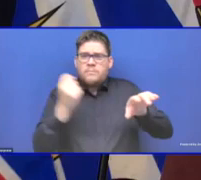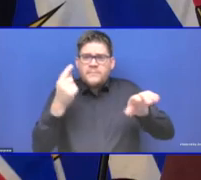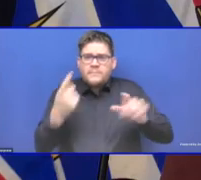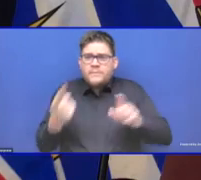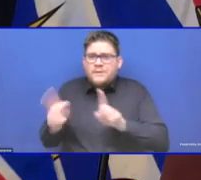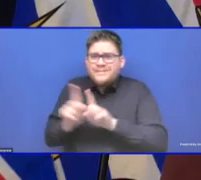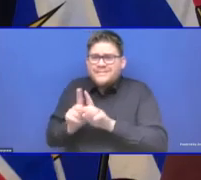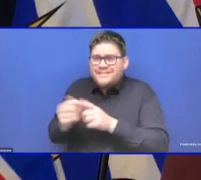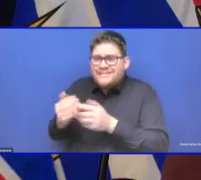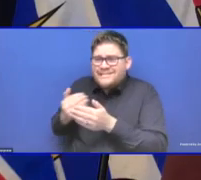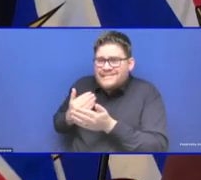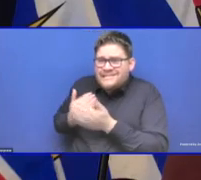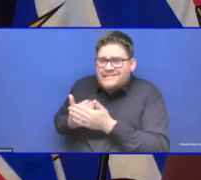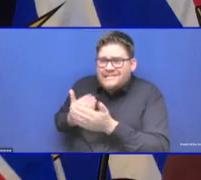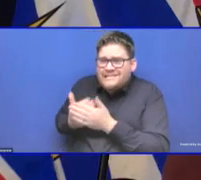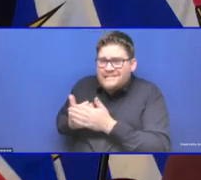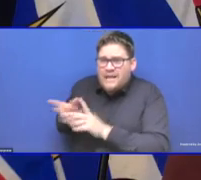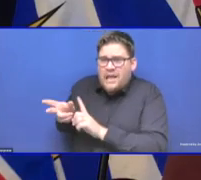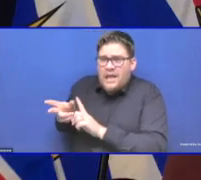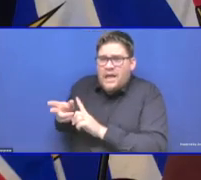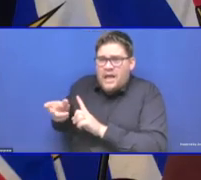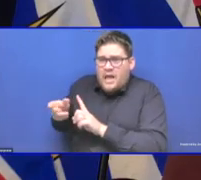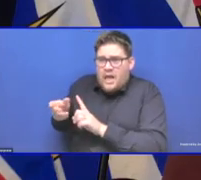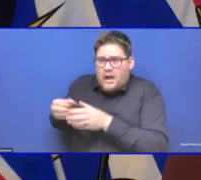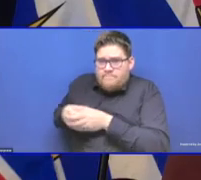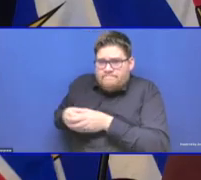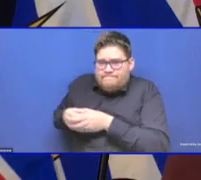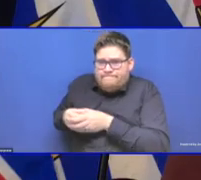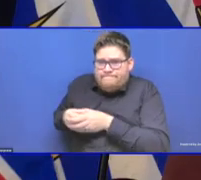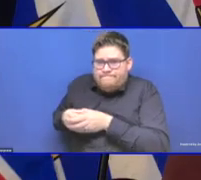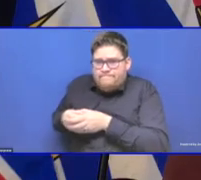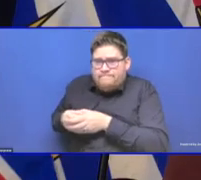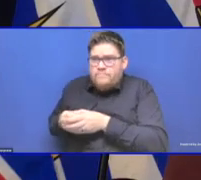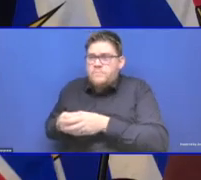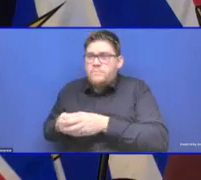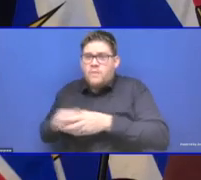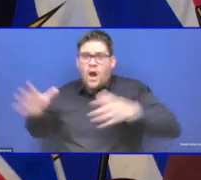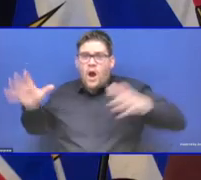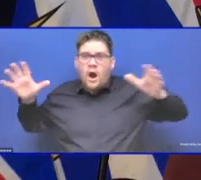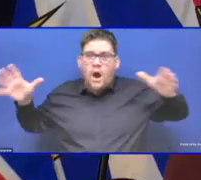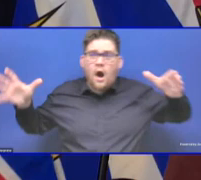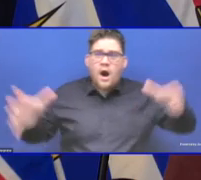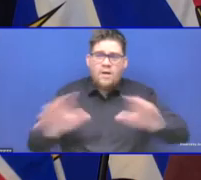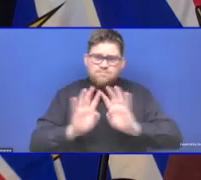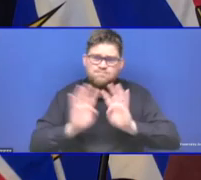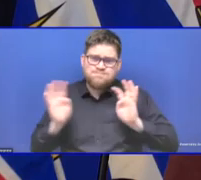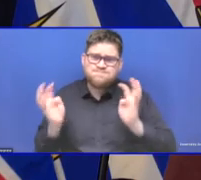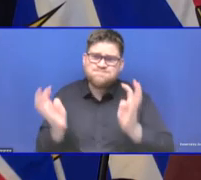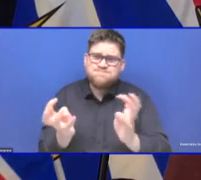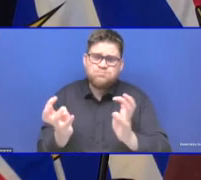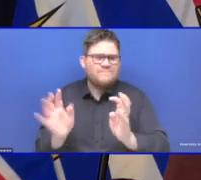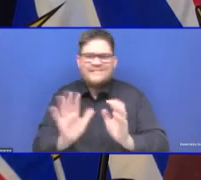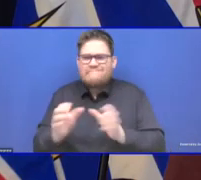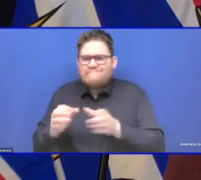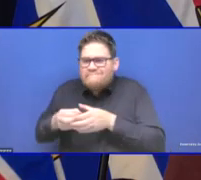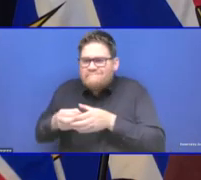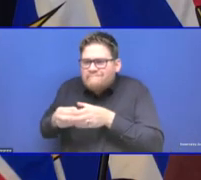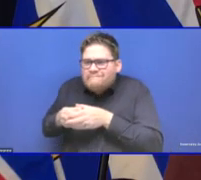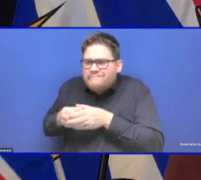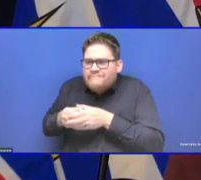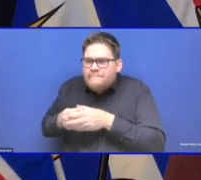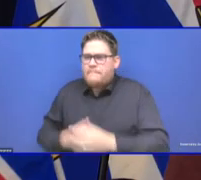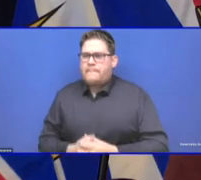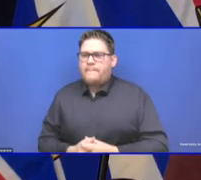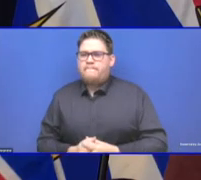So I think outdoor events like that are very low risk and we encourage them. Victor, do you have a follow